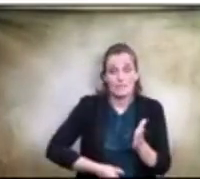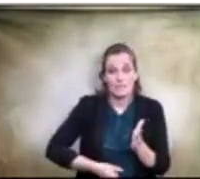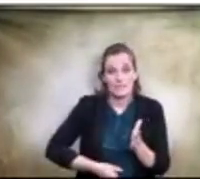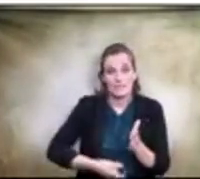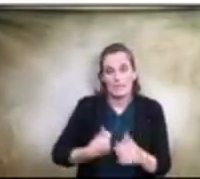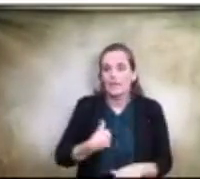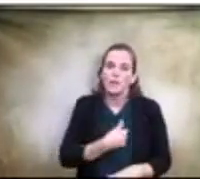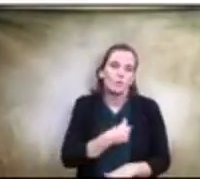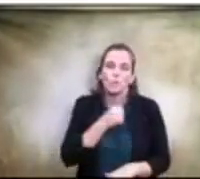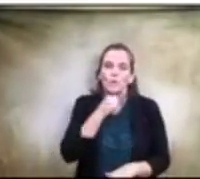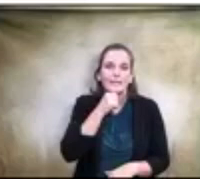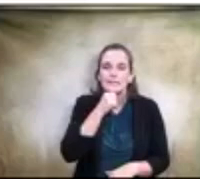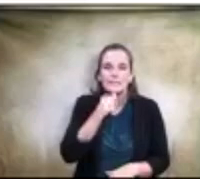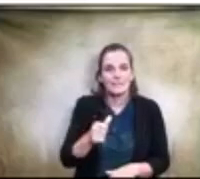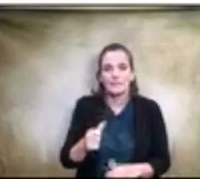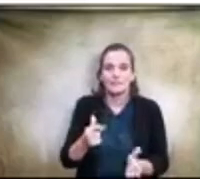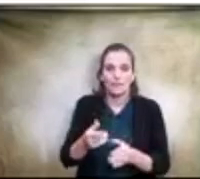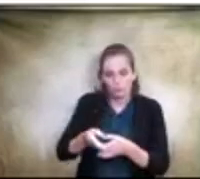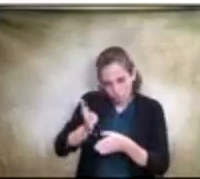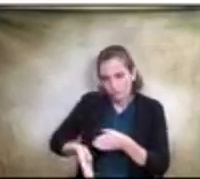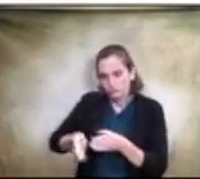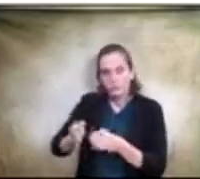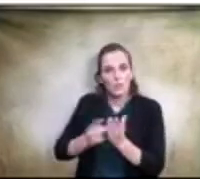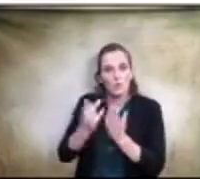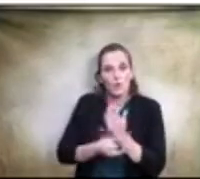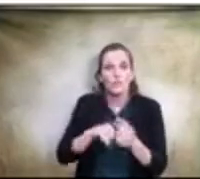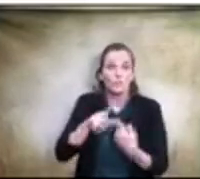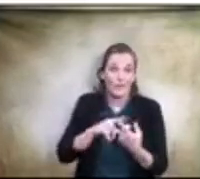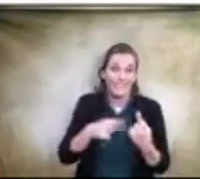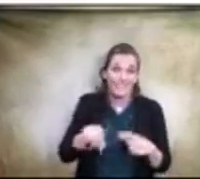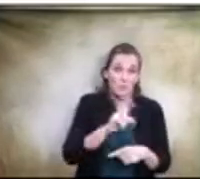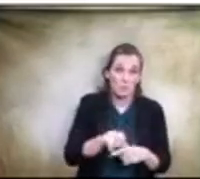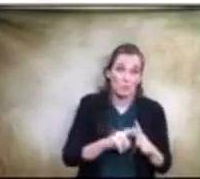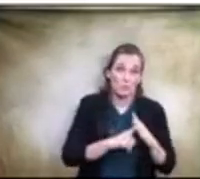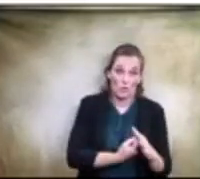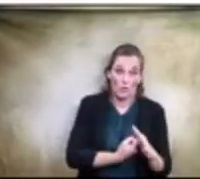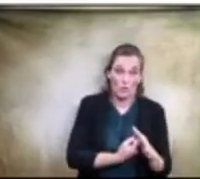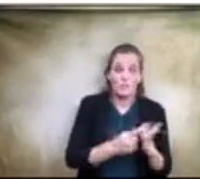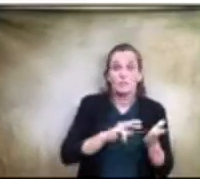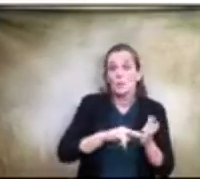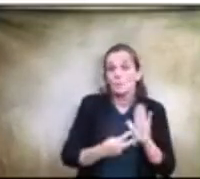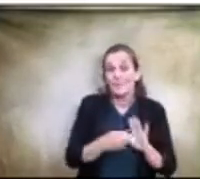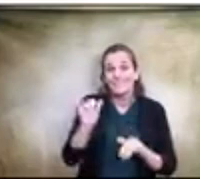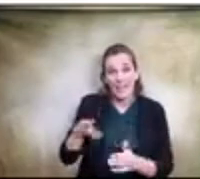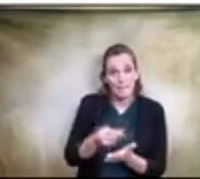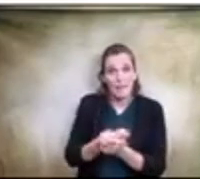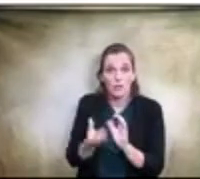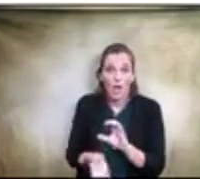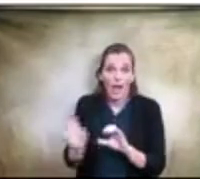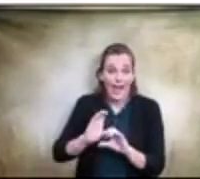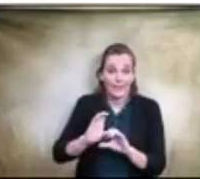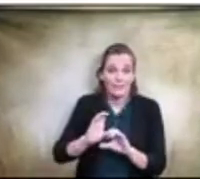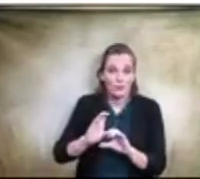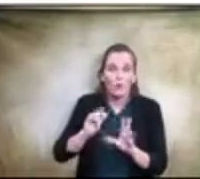these projects started when they were supposed to start. So that means that that money, uh, got added or will be added